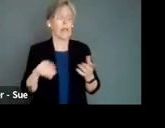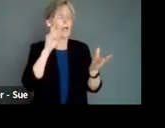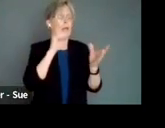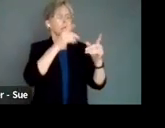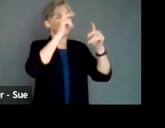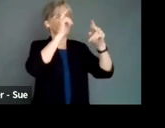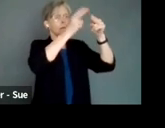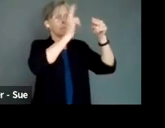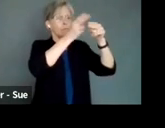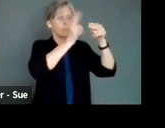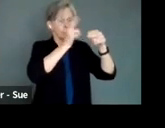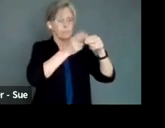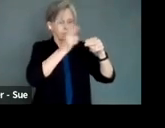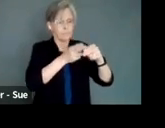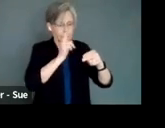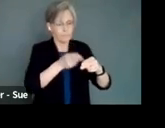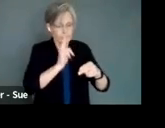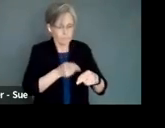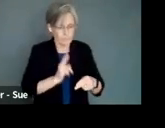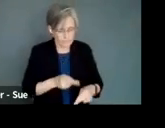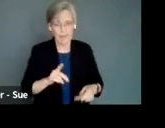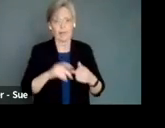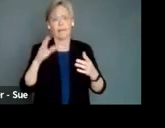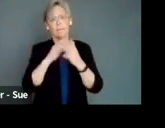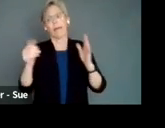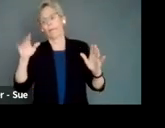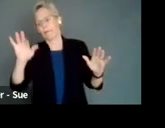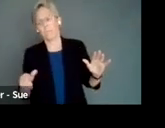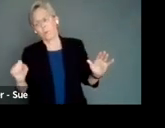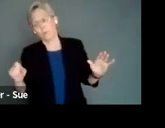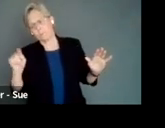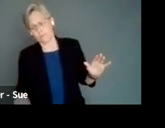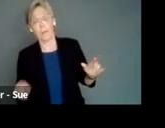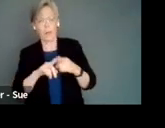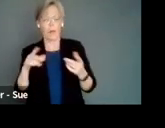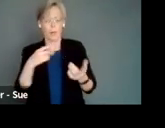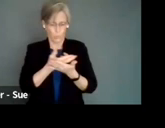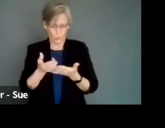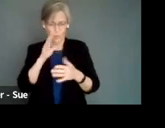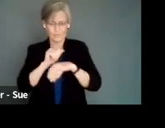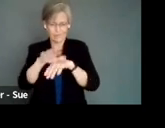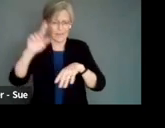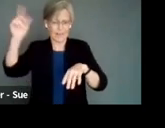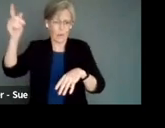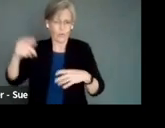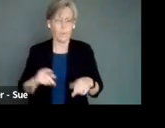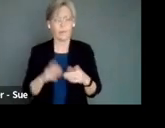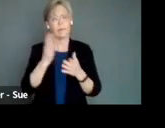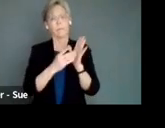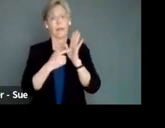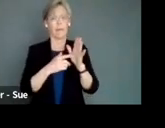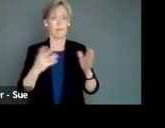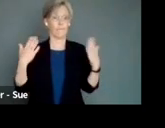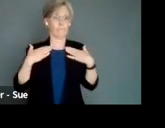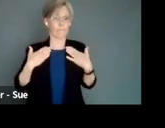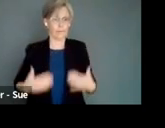some of the many other things available. So that's when the resources come. I'll open that up for you. So here's some examples. When you're working with physically